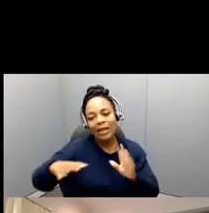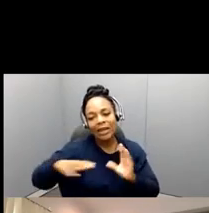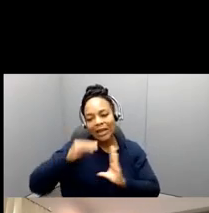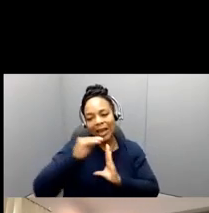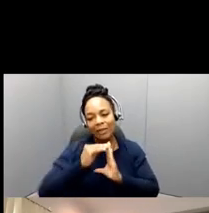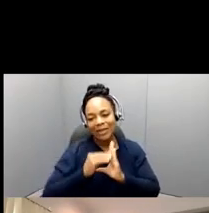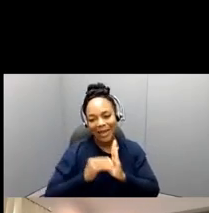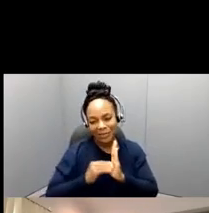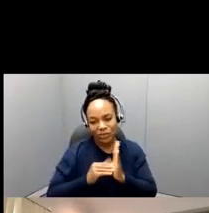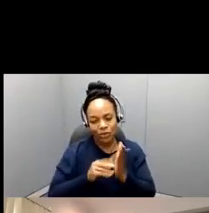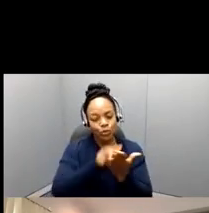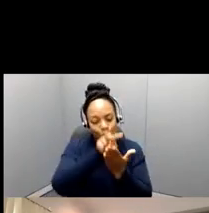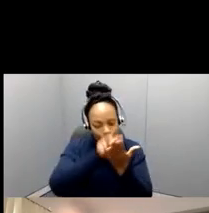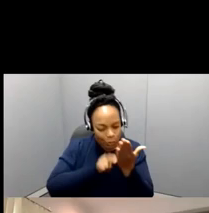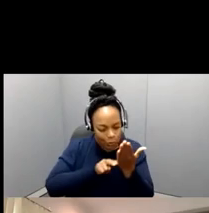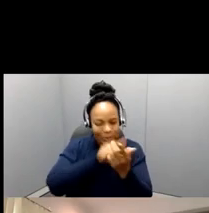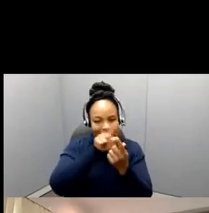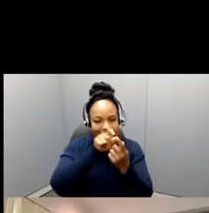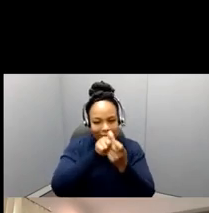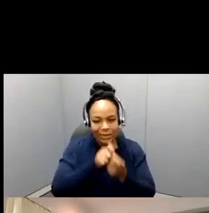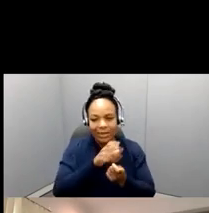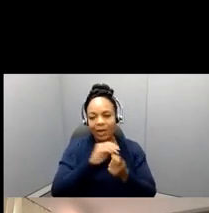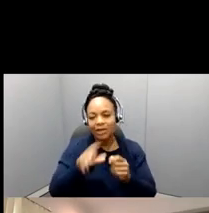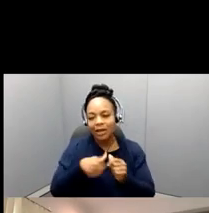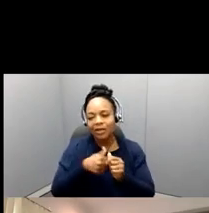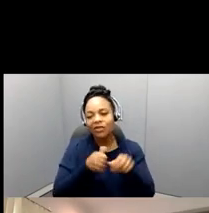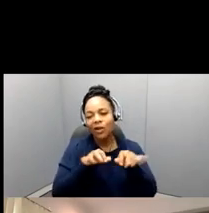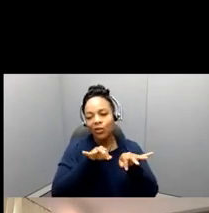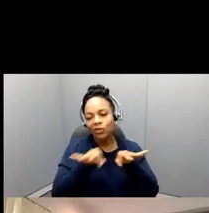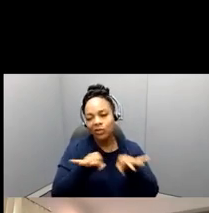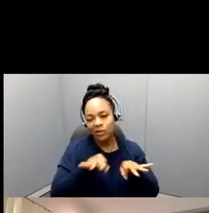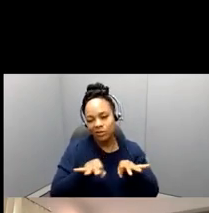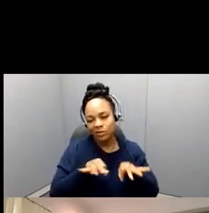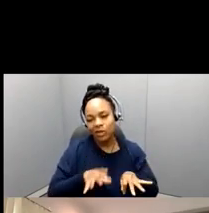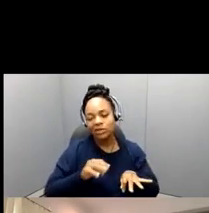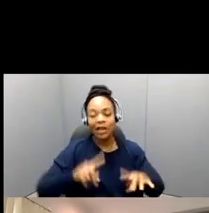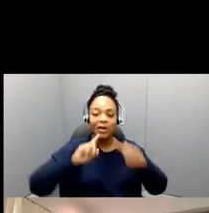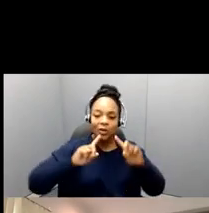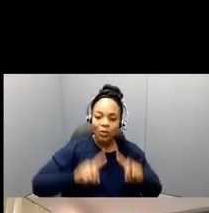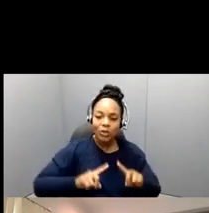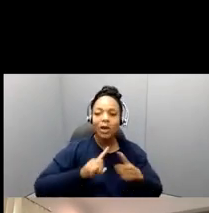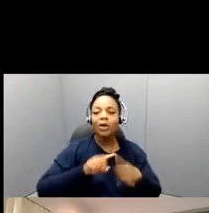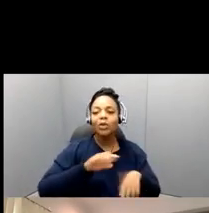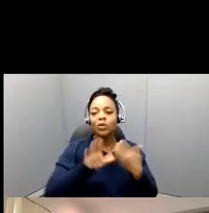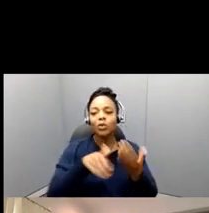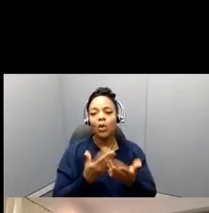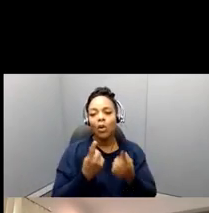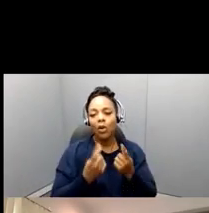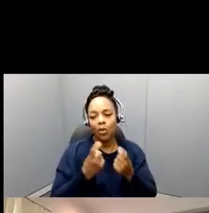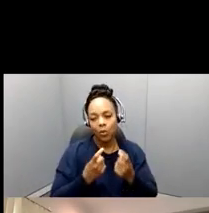the, uh, the instructions and responding to the questions as, as they are asked.